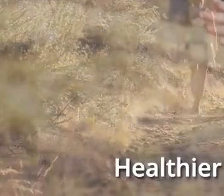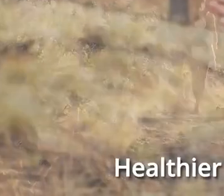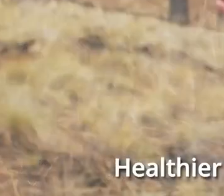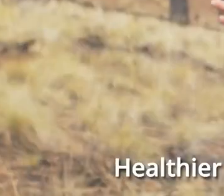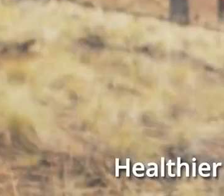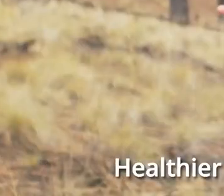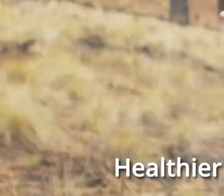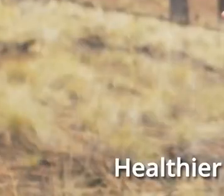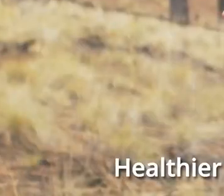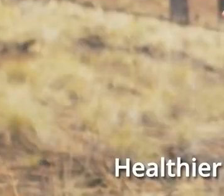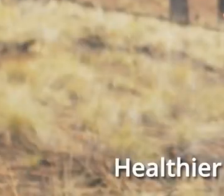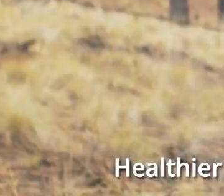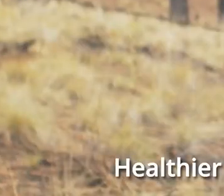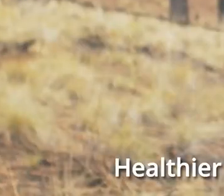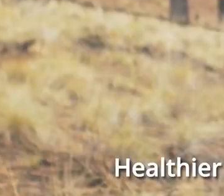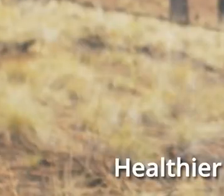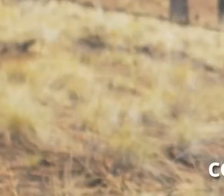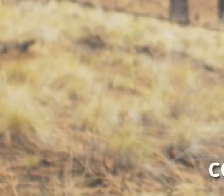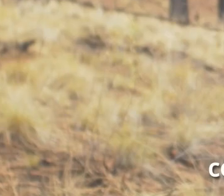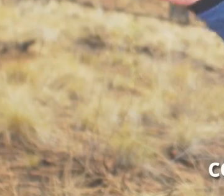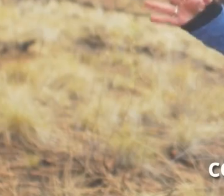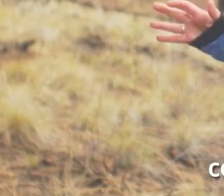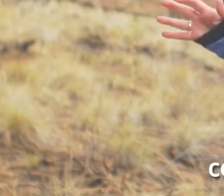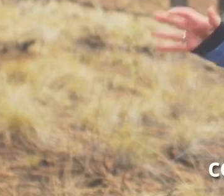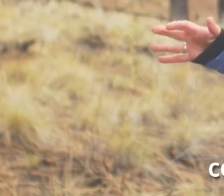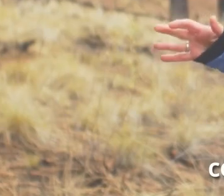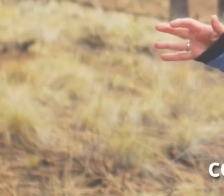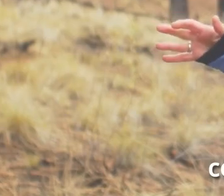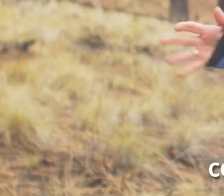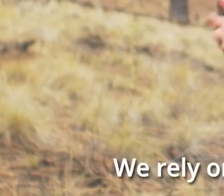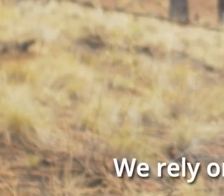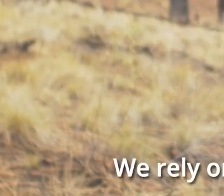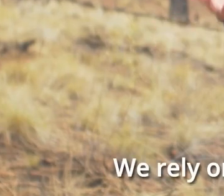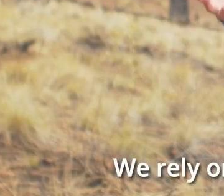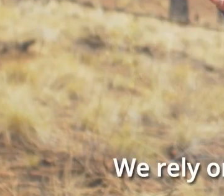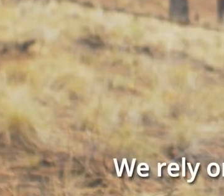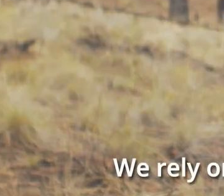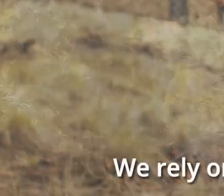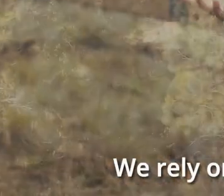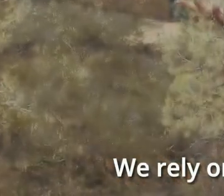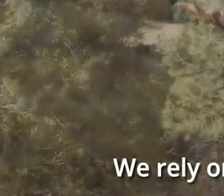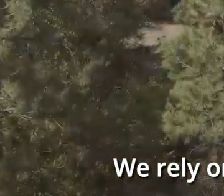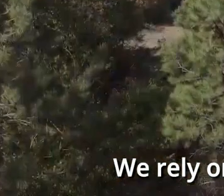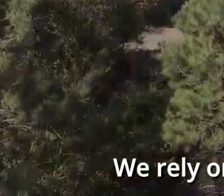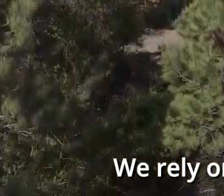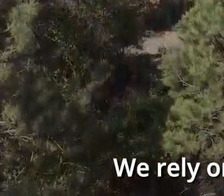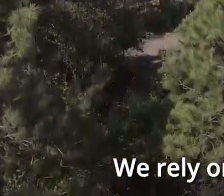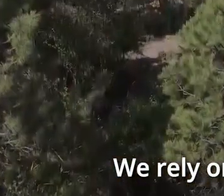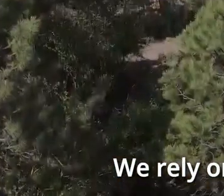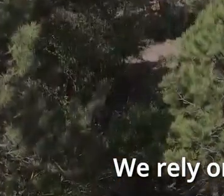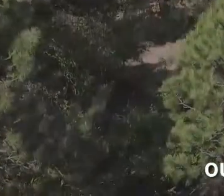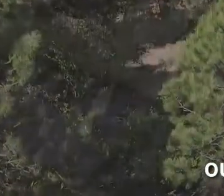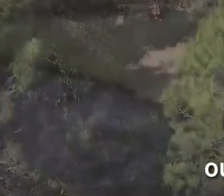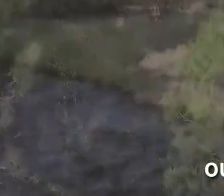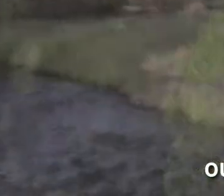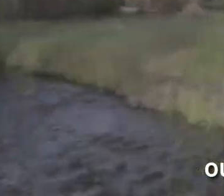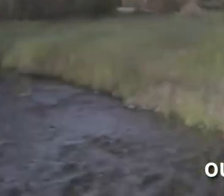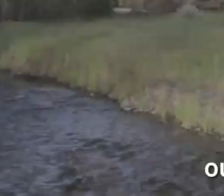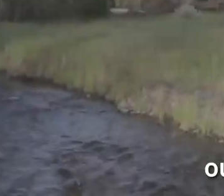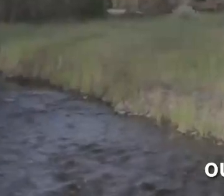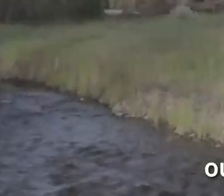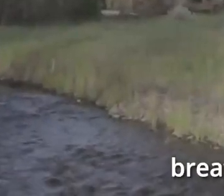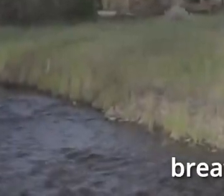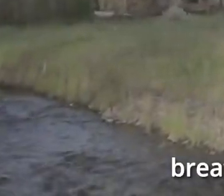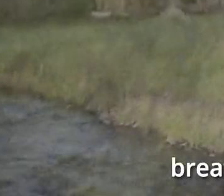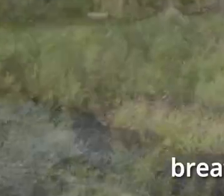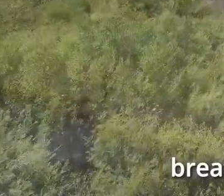Healthier natural systems mean healthier communities for all of us. We rely on our forests, our meadows, and our streams for